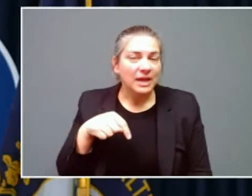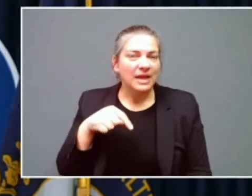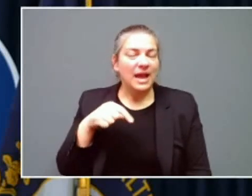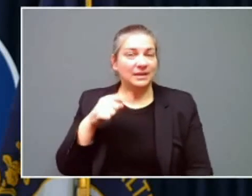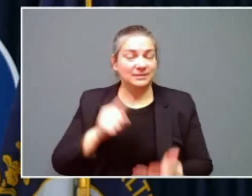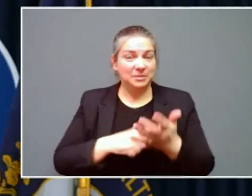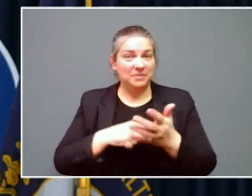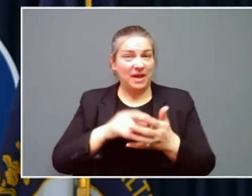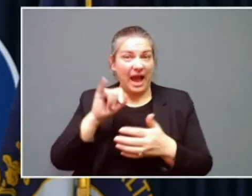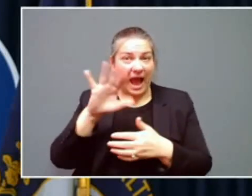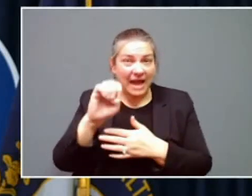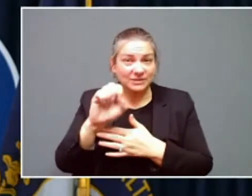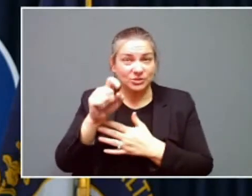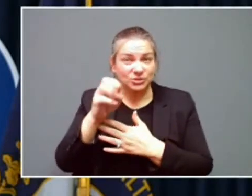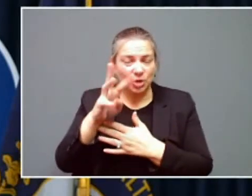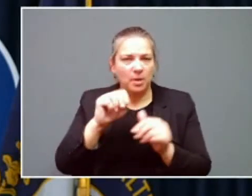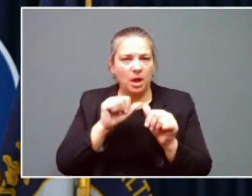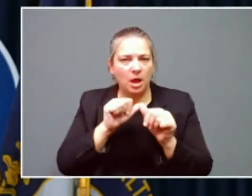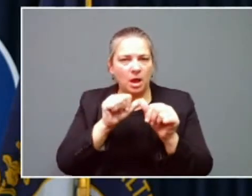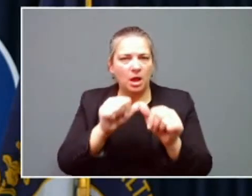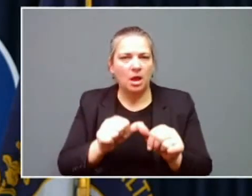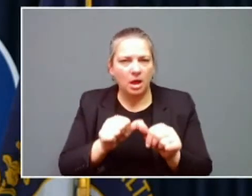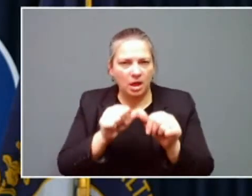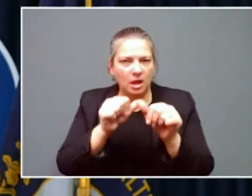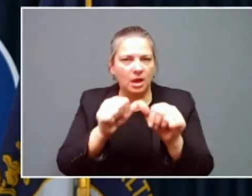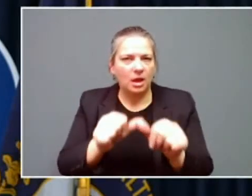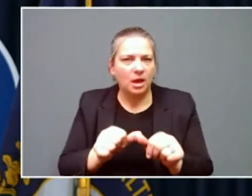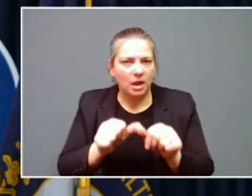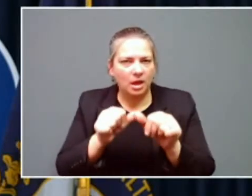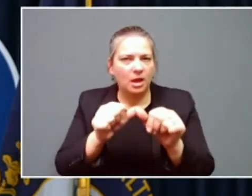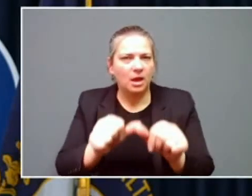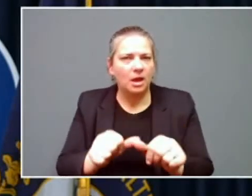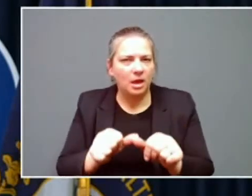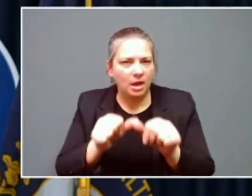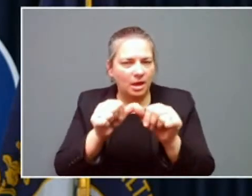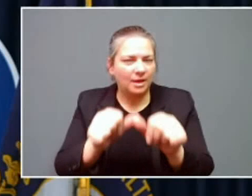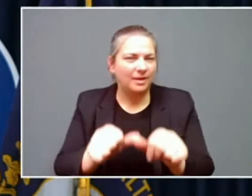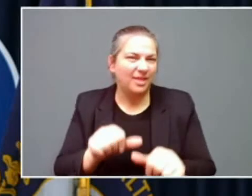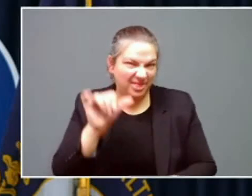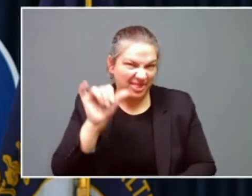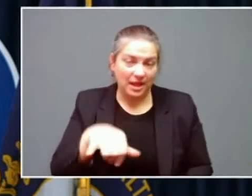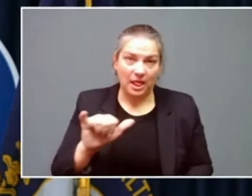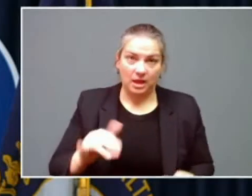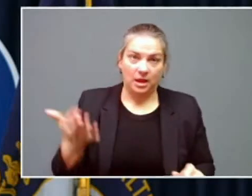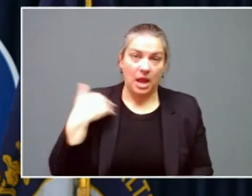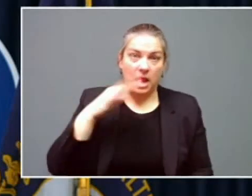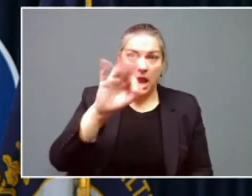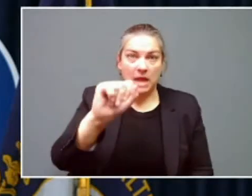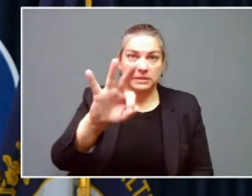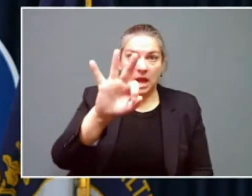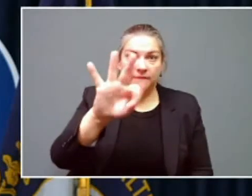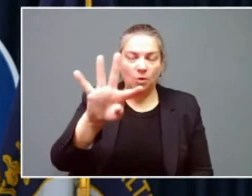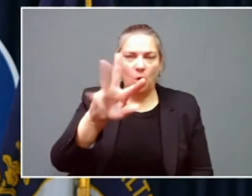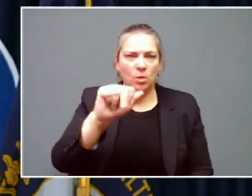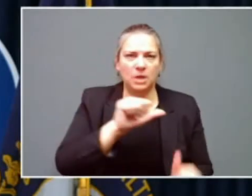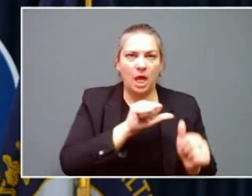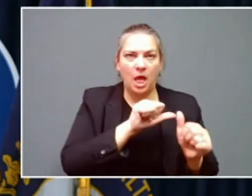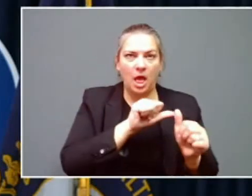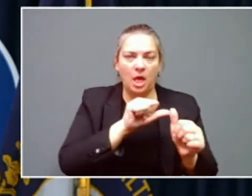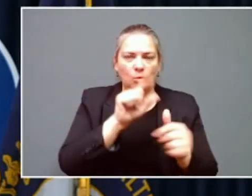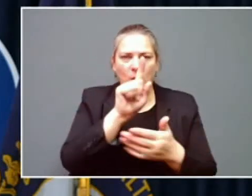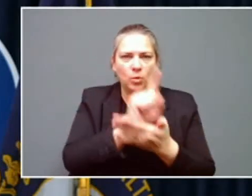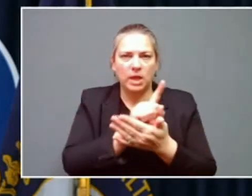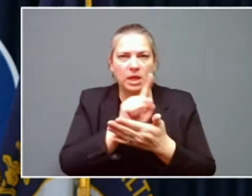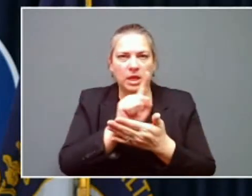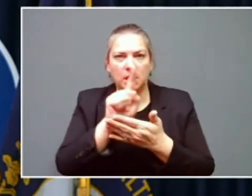period of time. Well, the roads were iced over certainly in 94 for a week. And certainly we hope that those